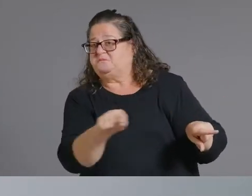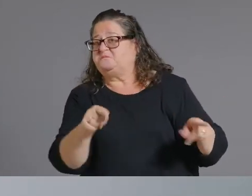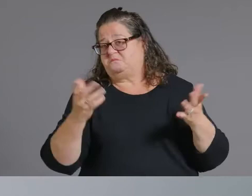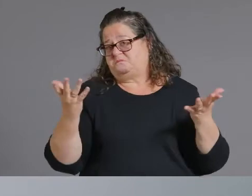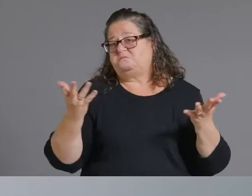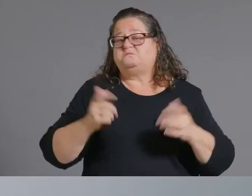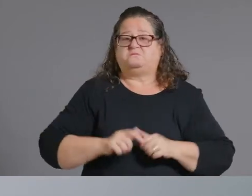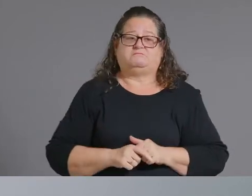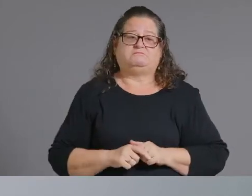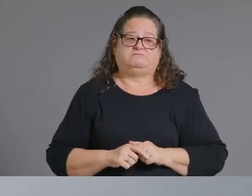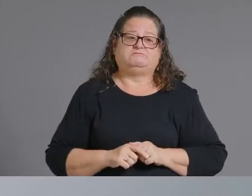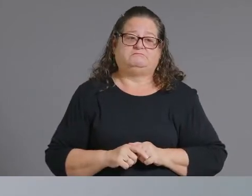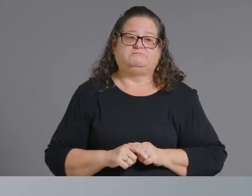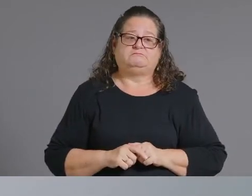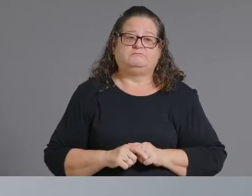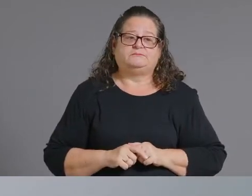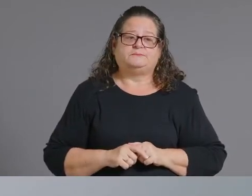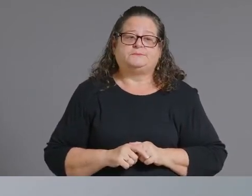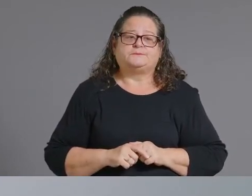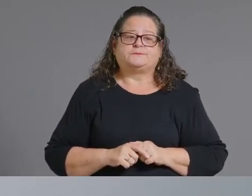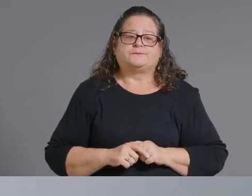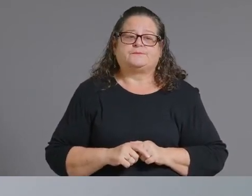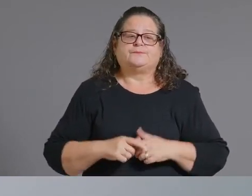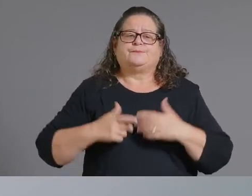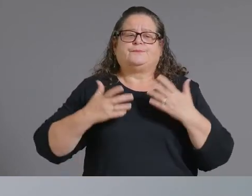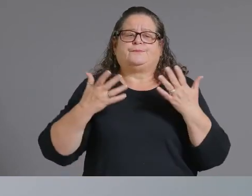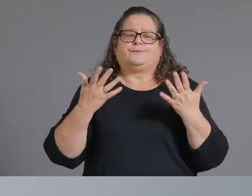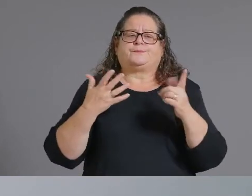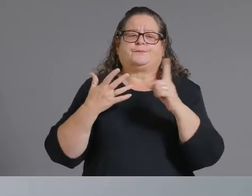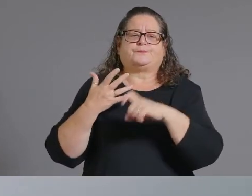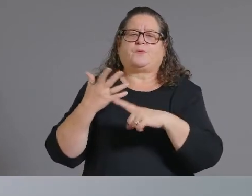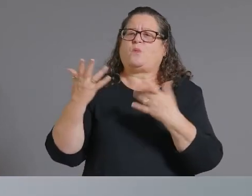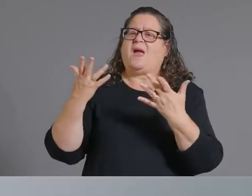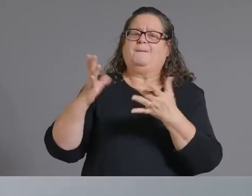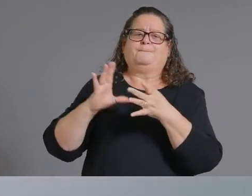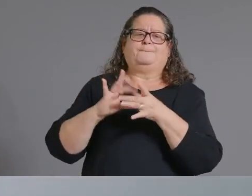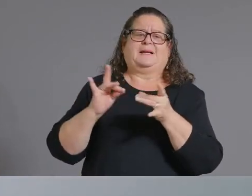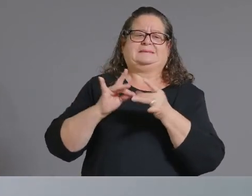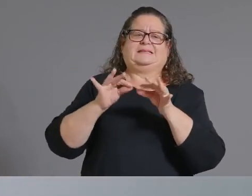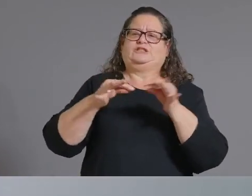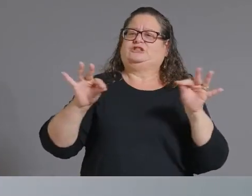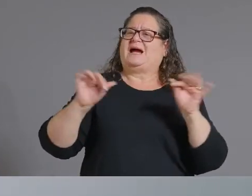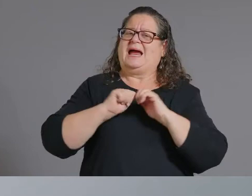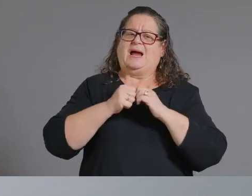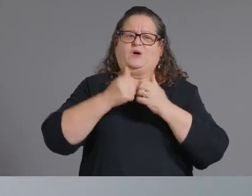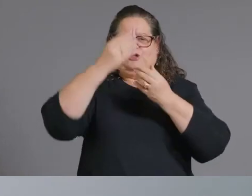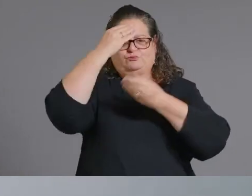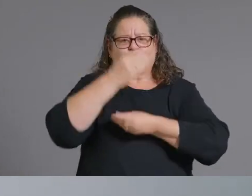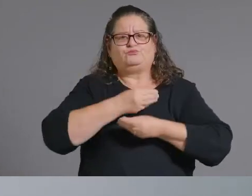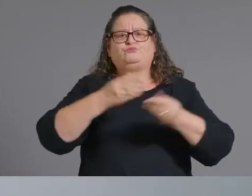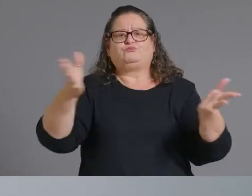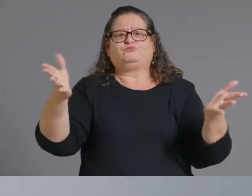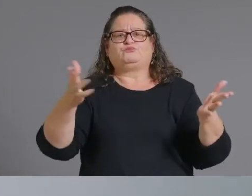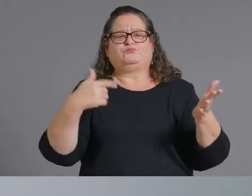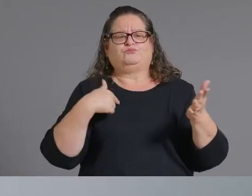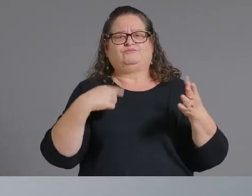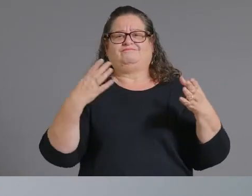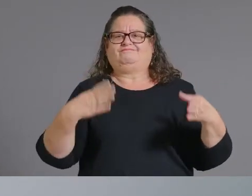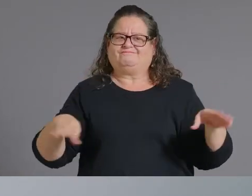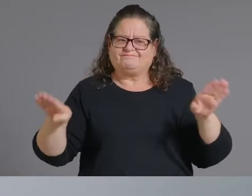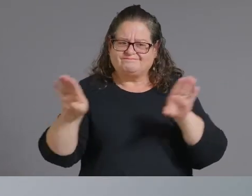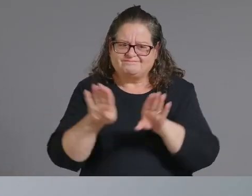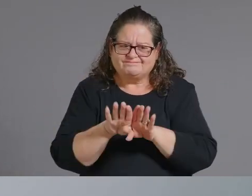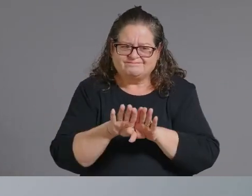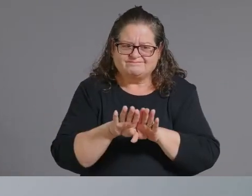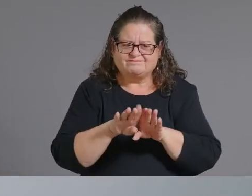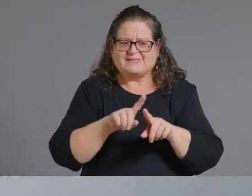what is the messaging or the logistics for shutting down all the sites i know they're not happening all on june 28th it's uh gradual as you said